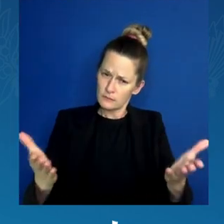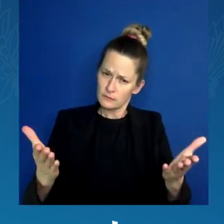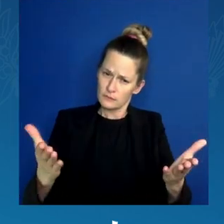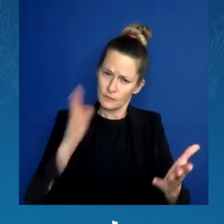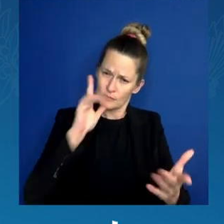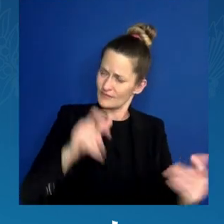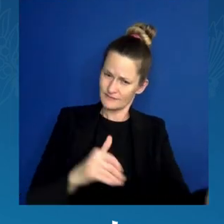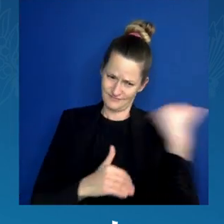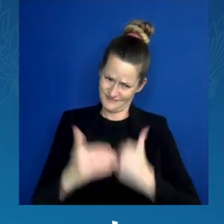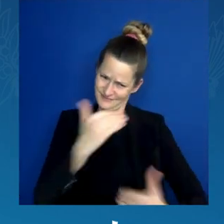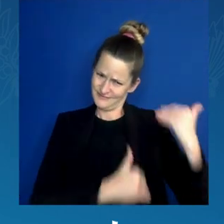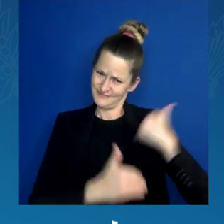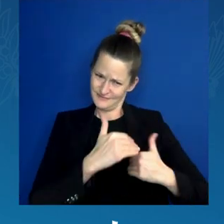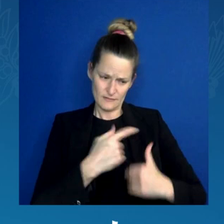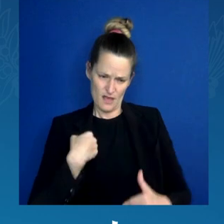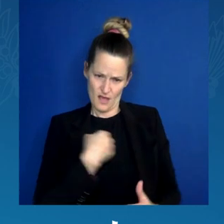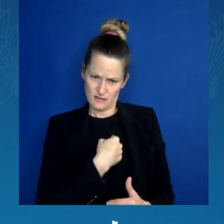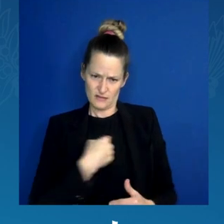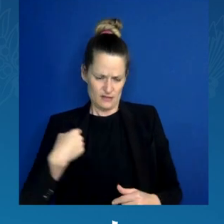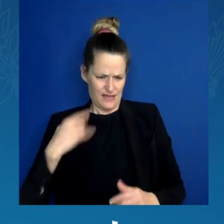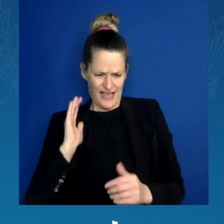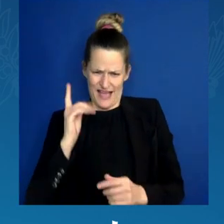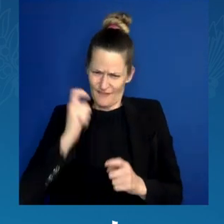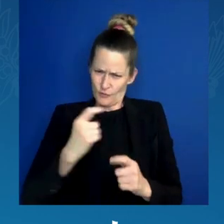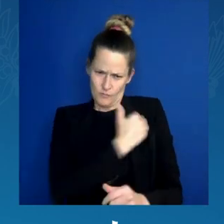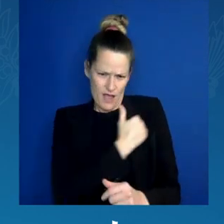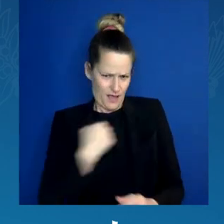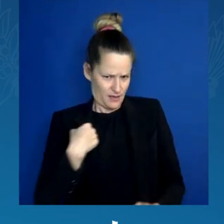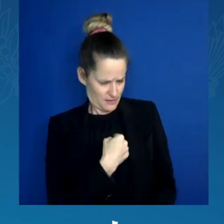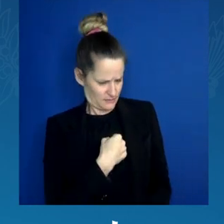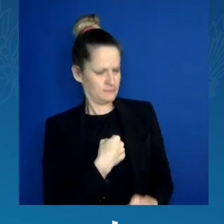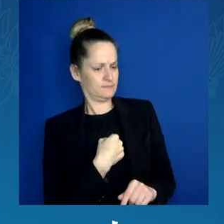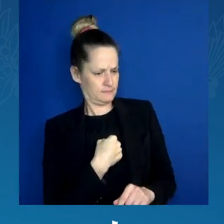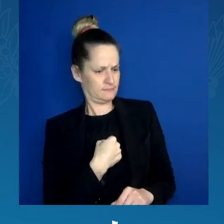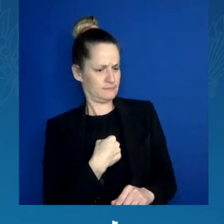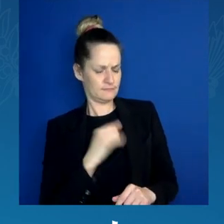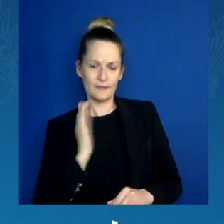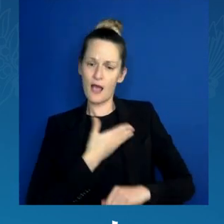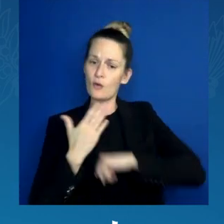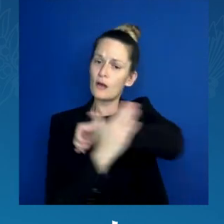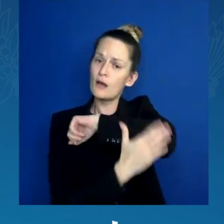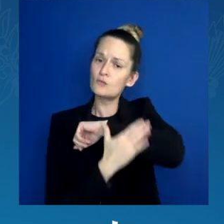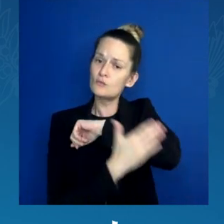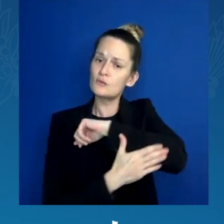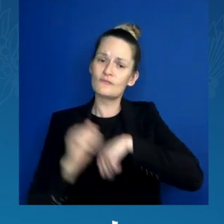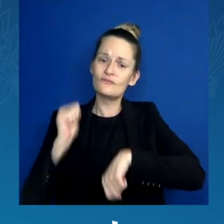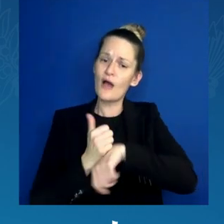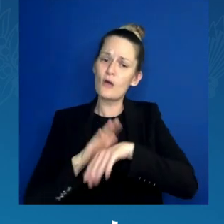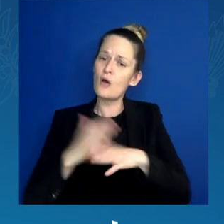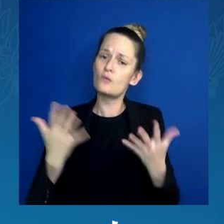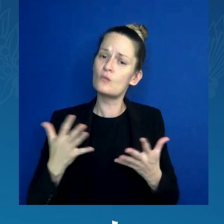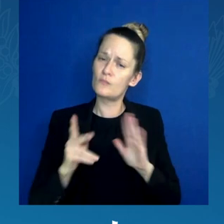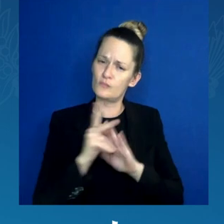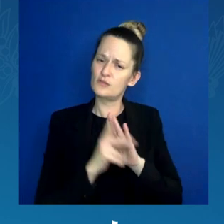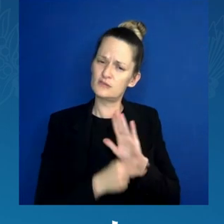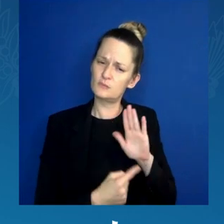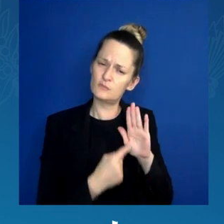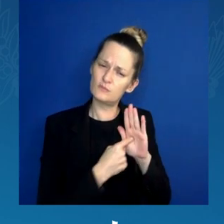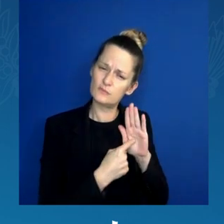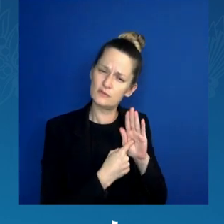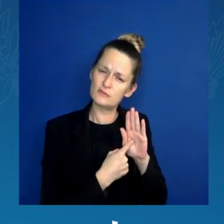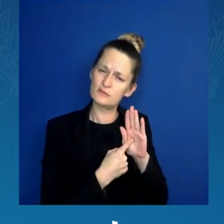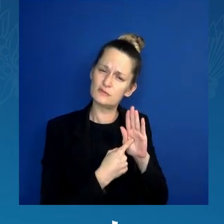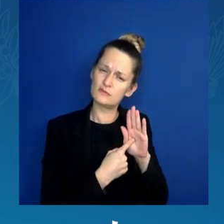founded, including the importance of freedom and liberty.